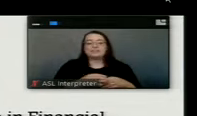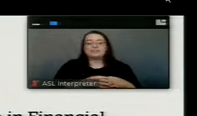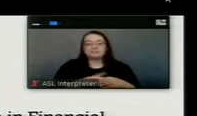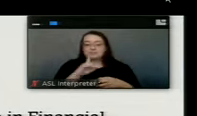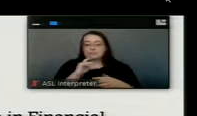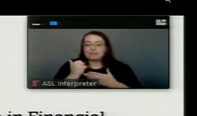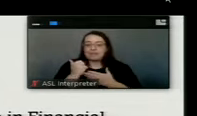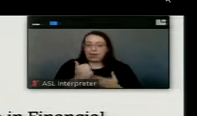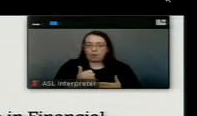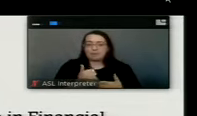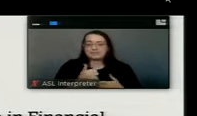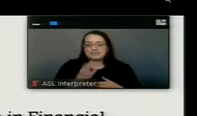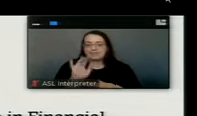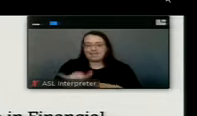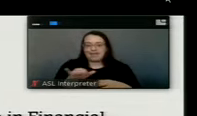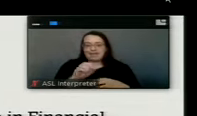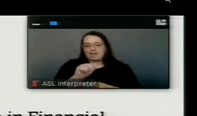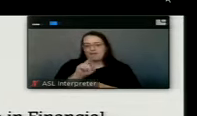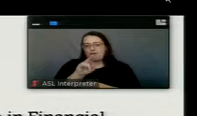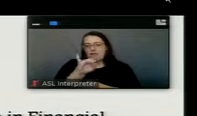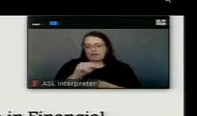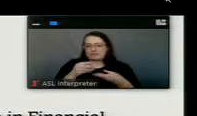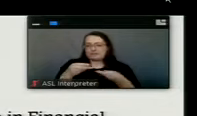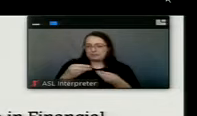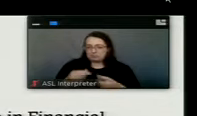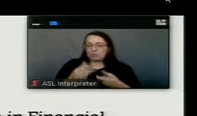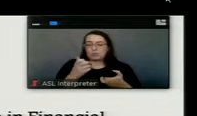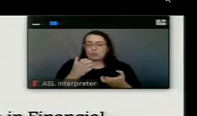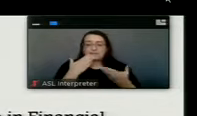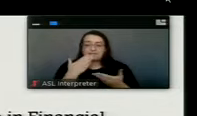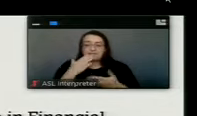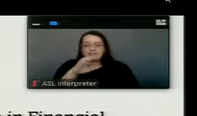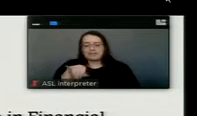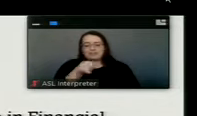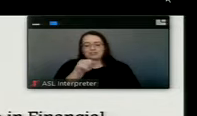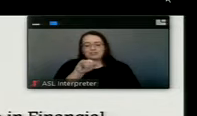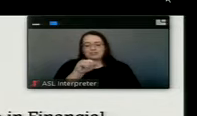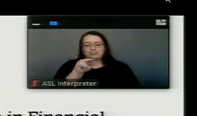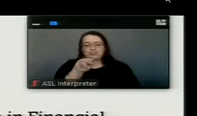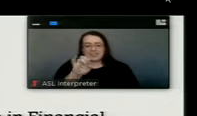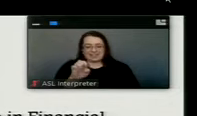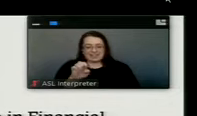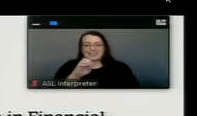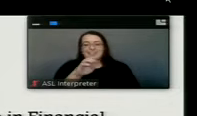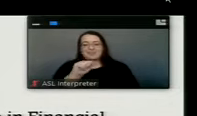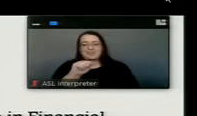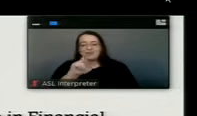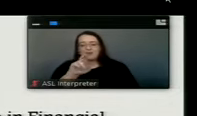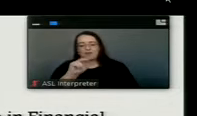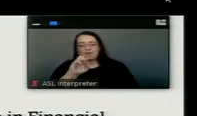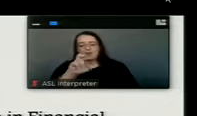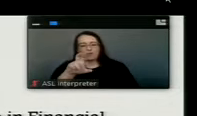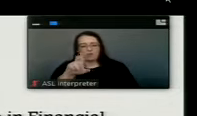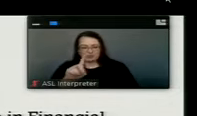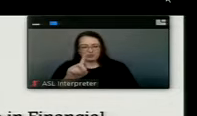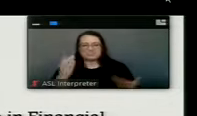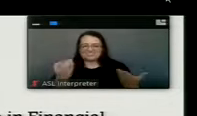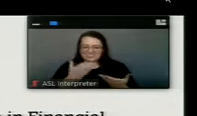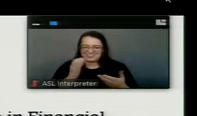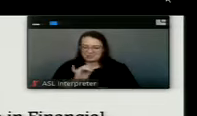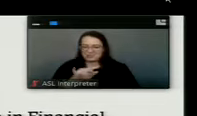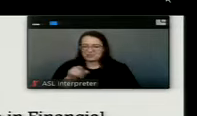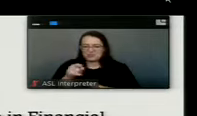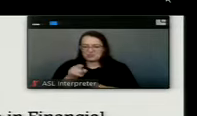helps this audit go smoothly. We also want to thank Janie Arnold. She's on this call as well. She is the